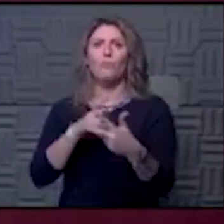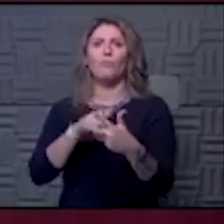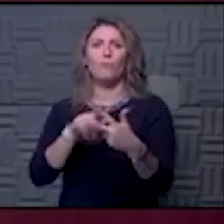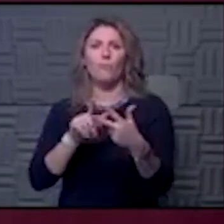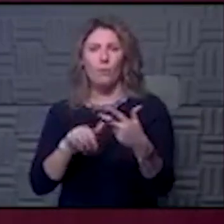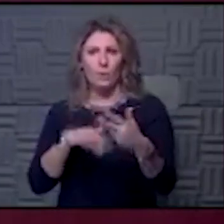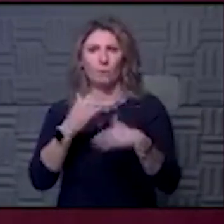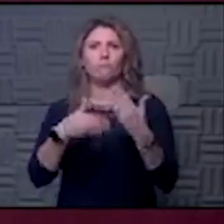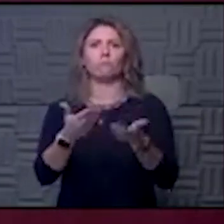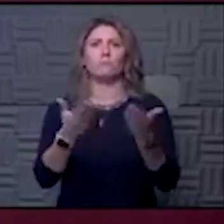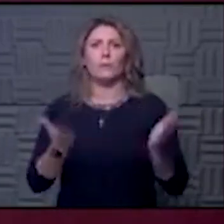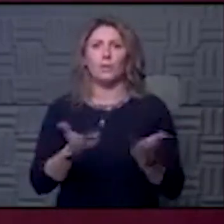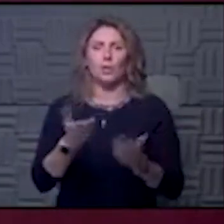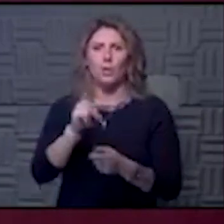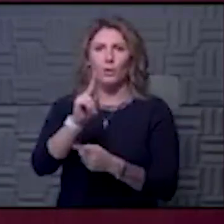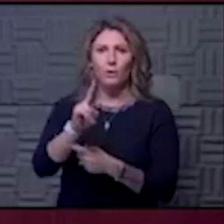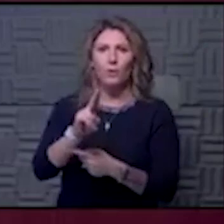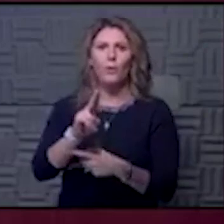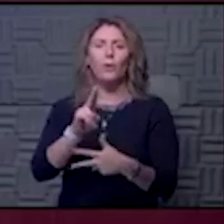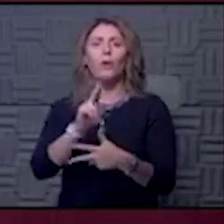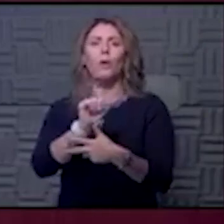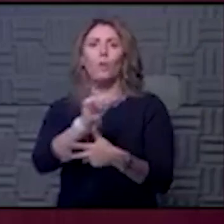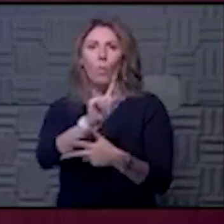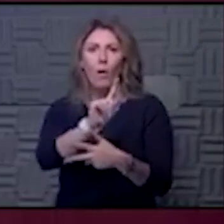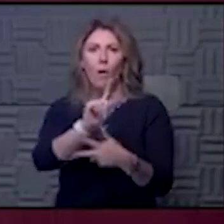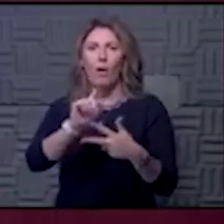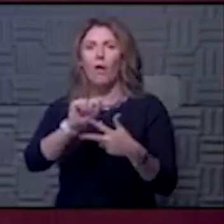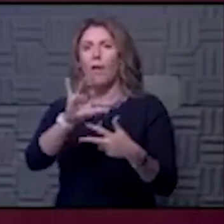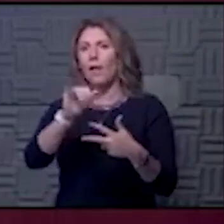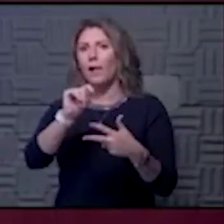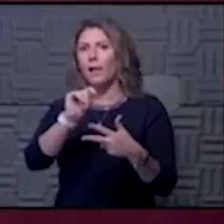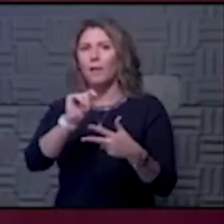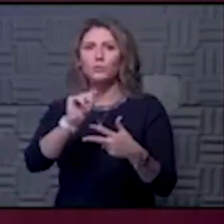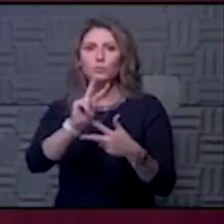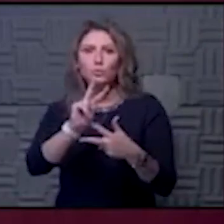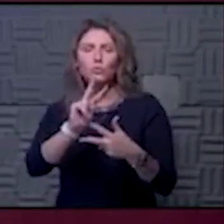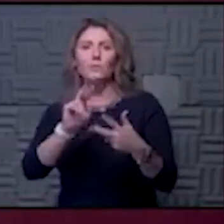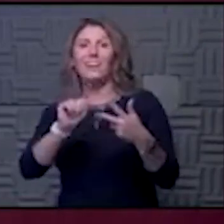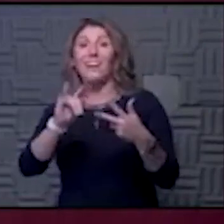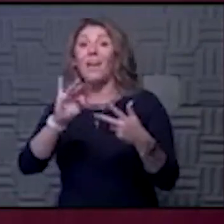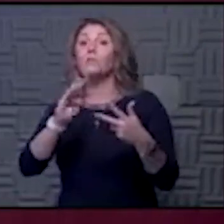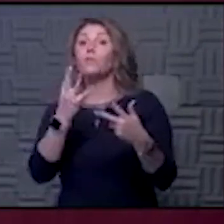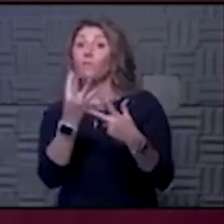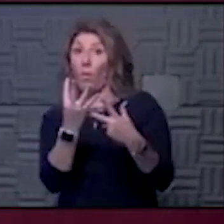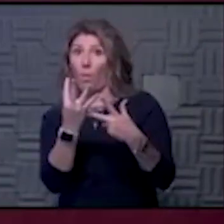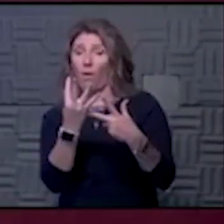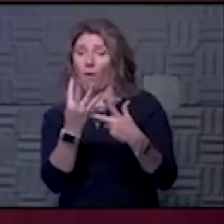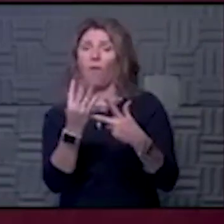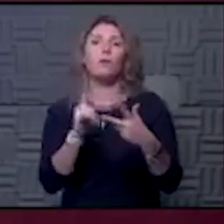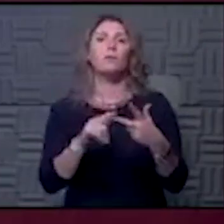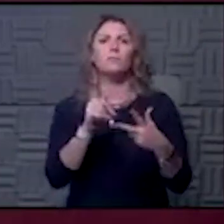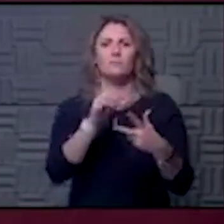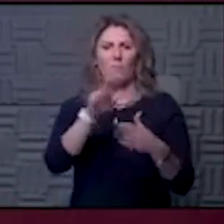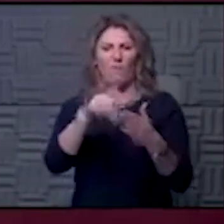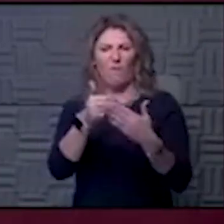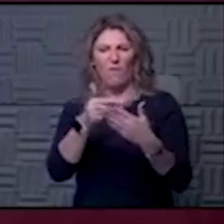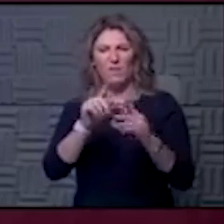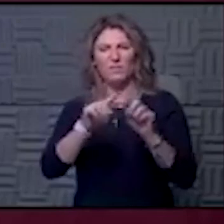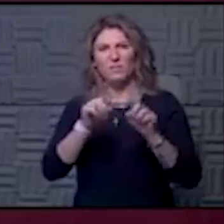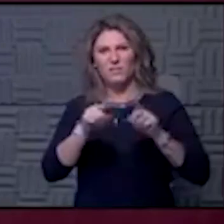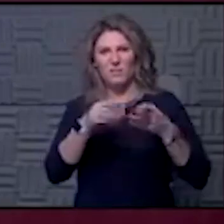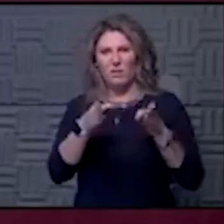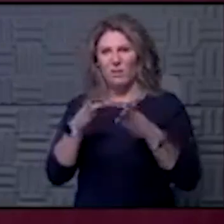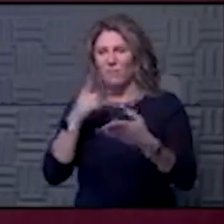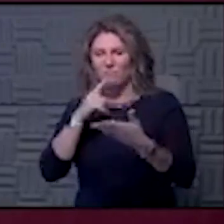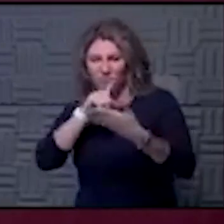running at KU, active one, active two, and active four. And they're all looking at different pathologies of COVID